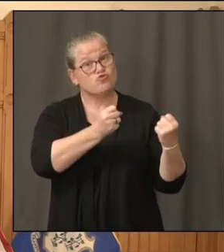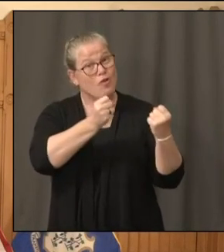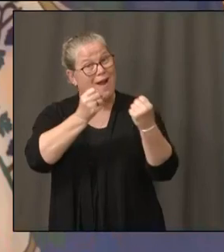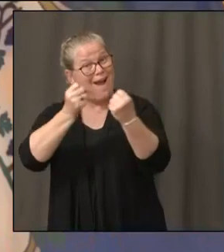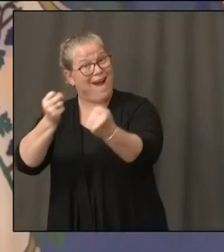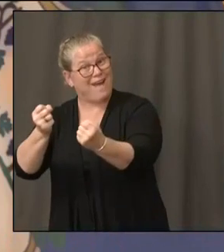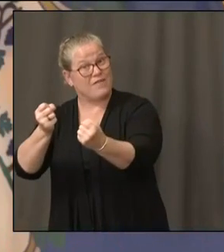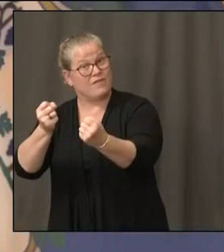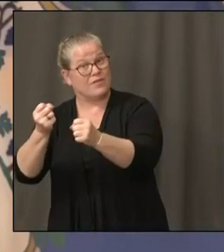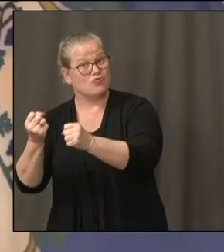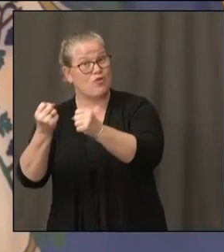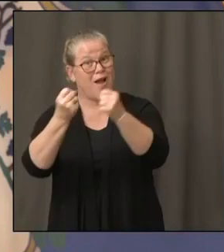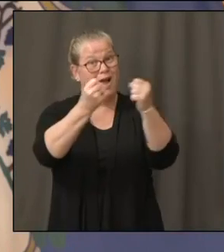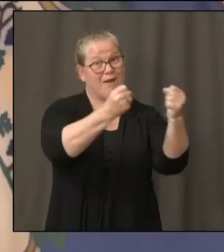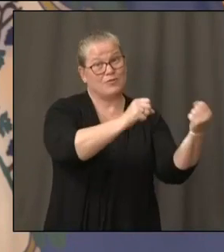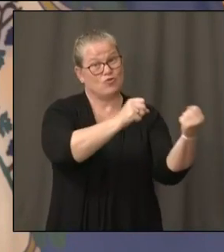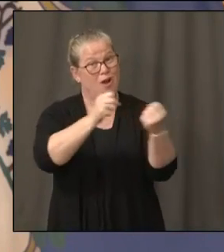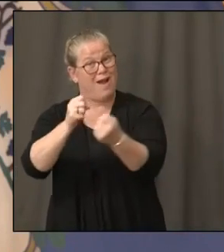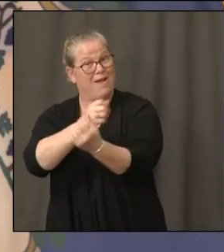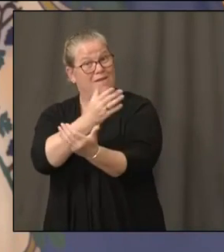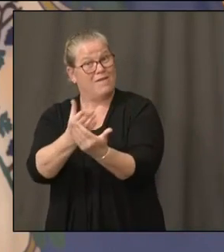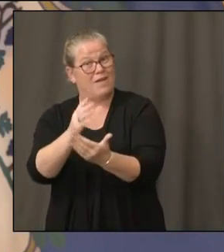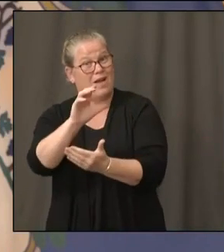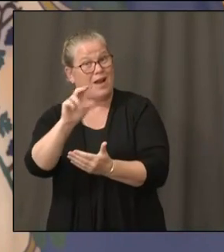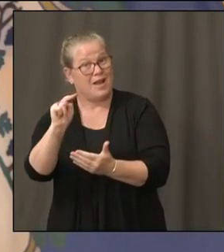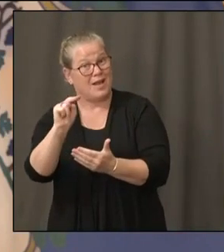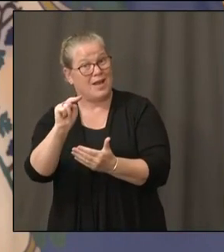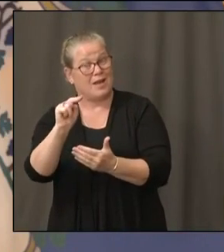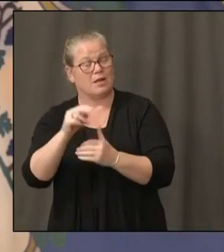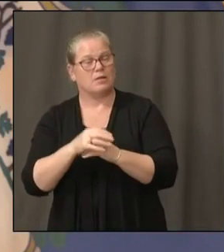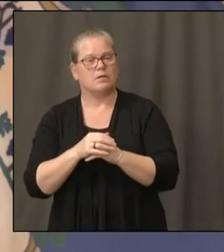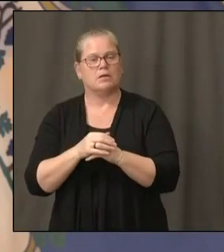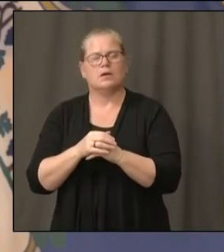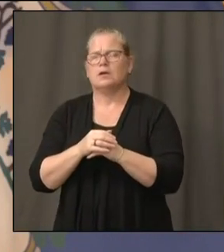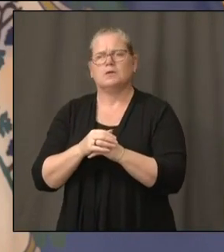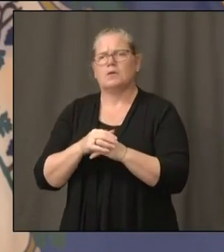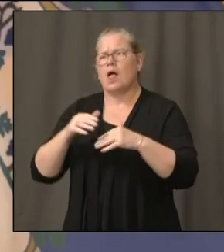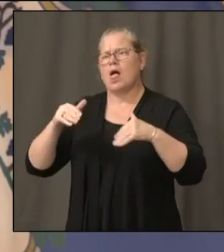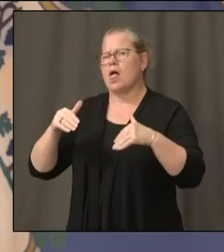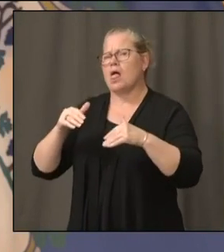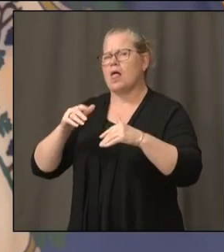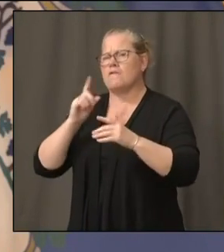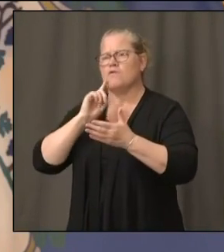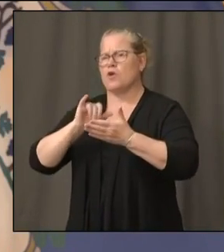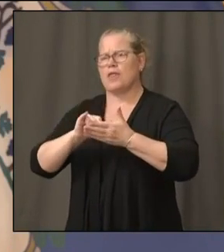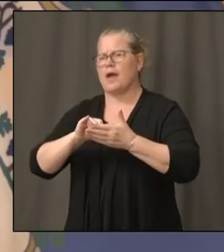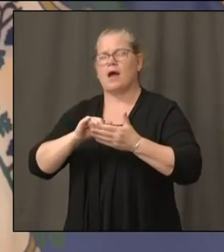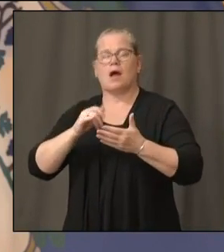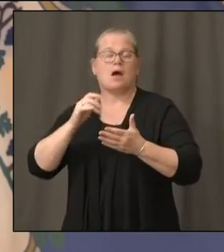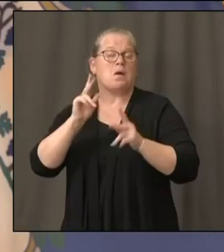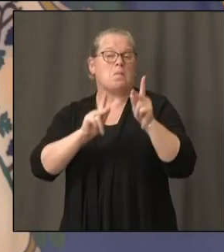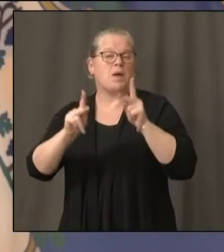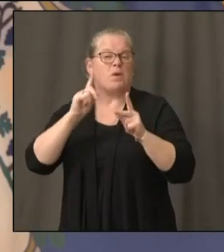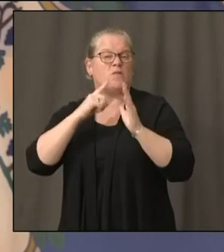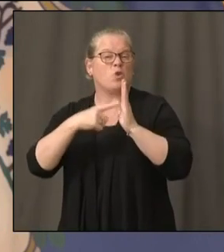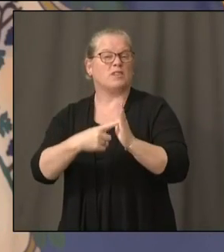We're not there at this point. I think most of those drivers don't drive up from Florida, per se, but maybe they would rent a car at LaGuardia Airport